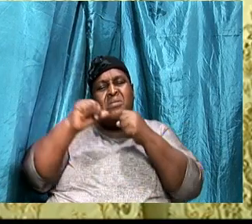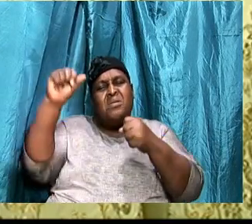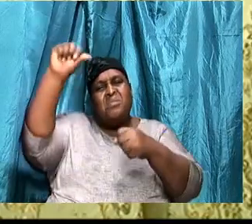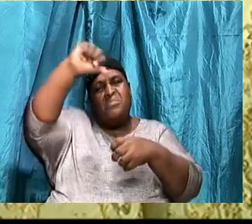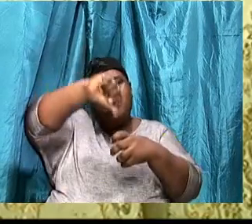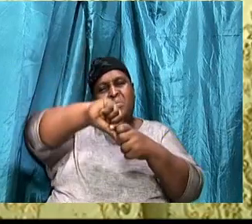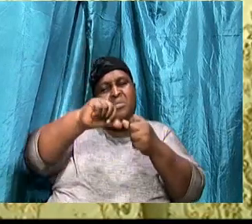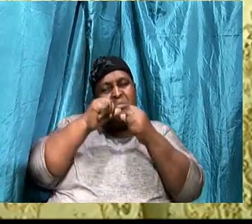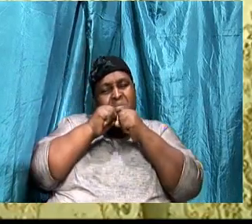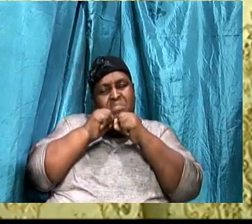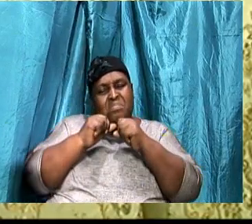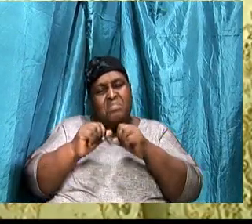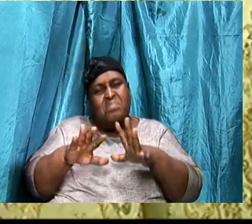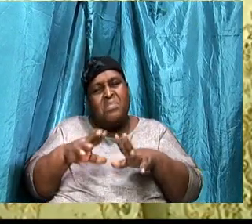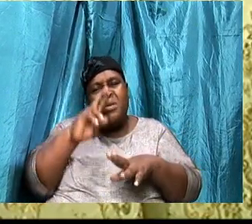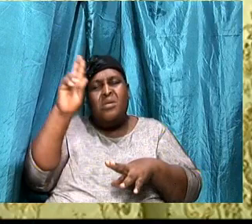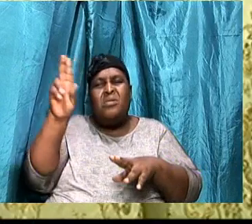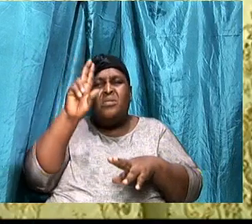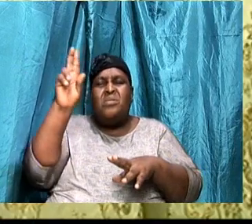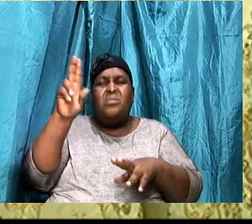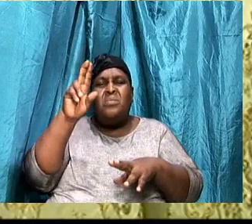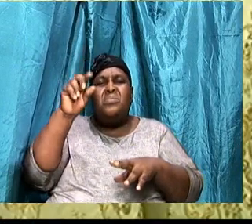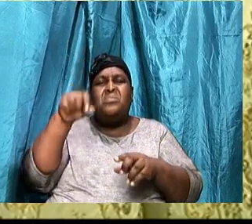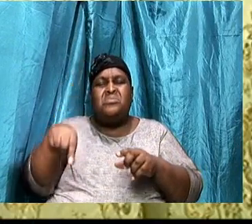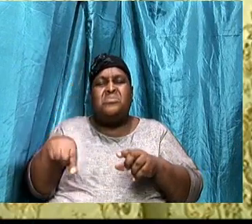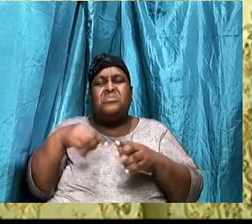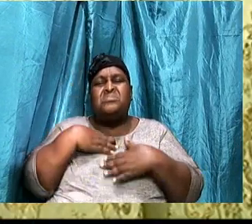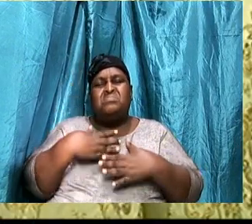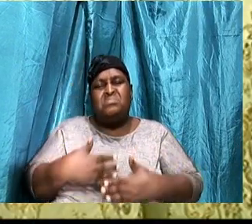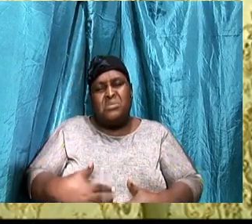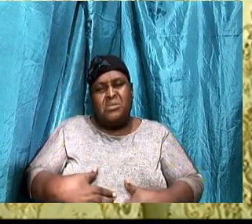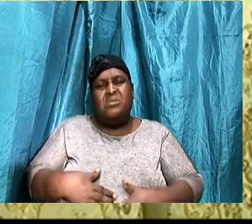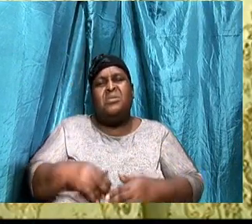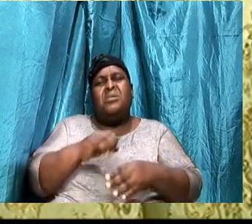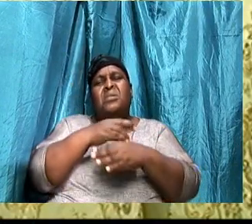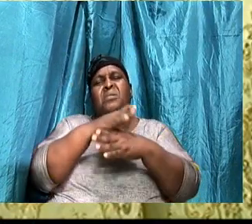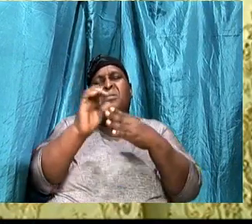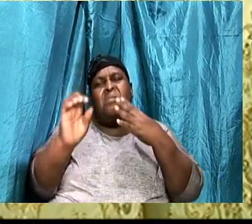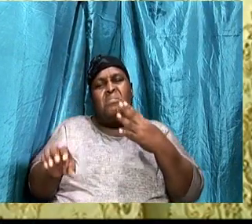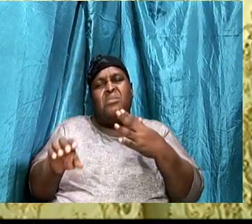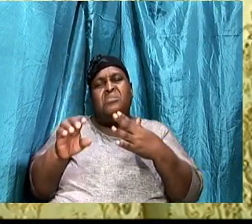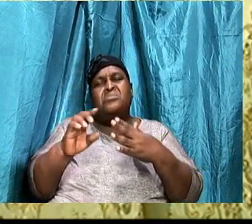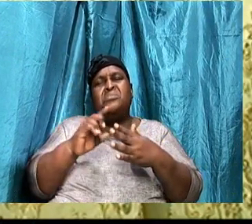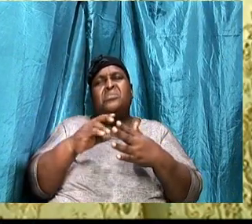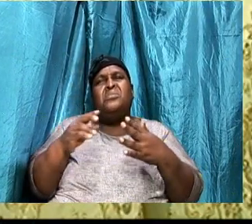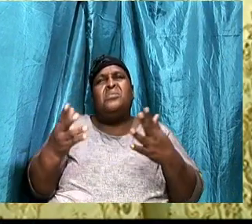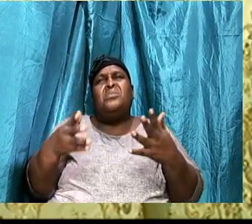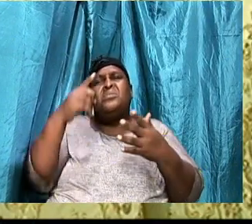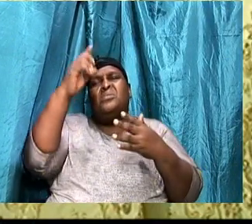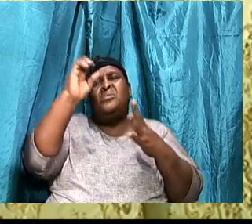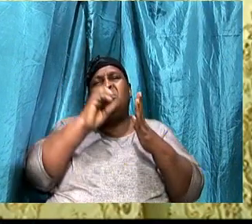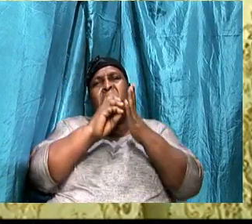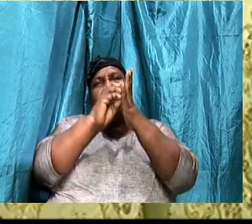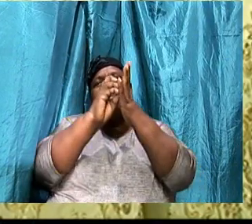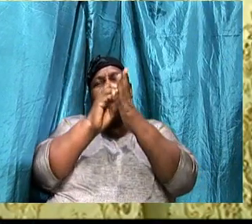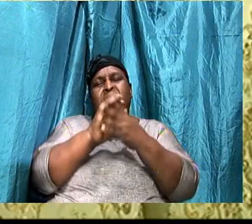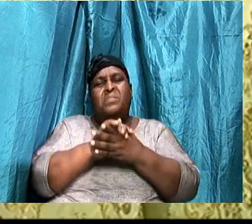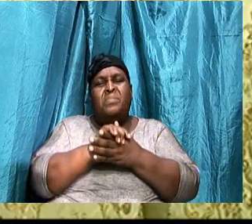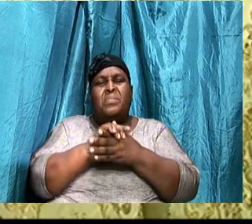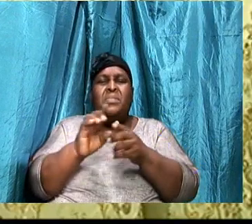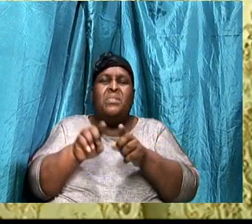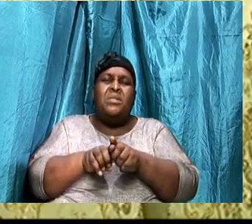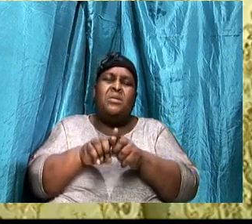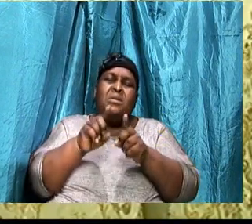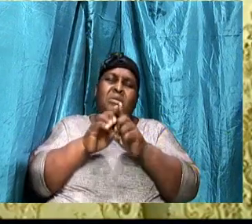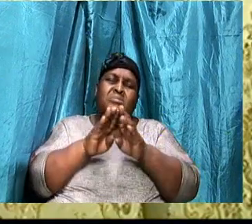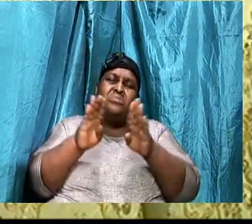And that God, will use this vessel tonight to accomplish that which you will. We pray God that as I open